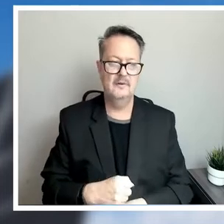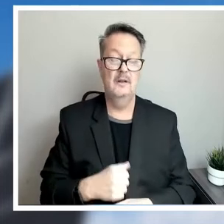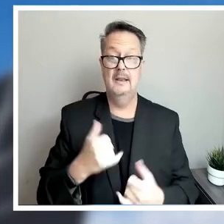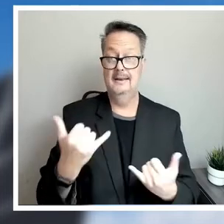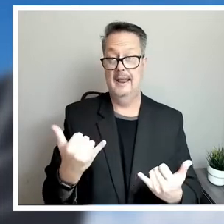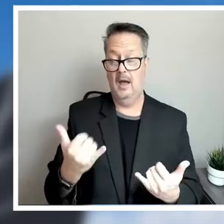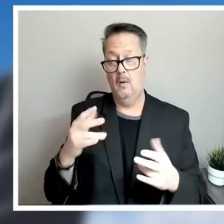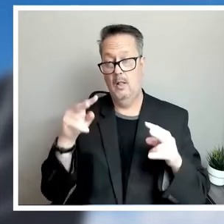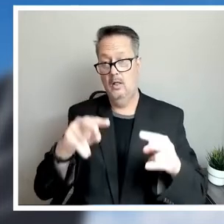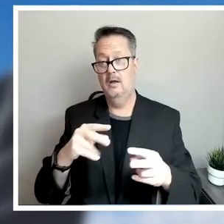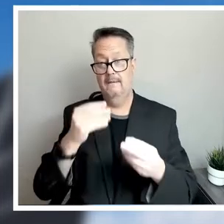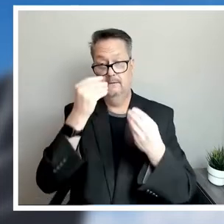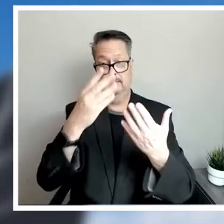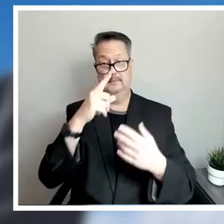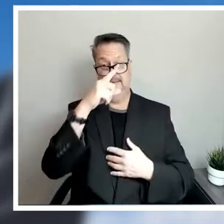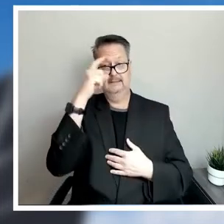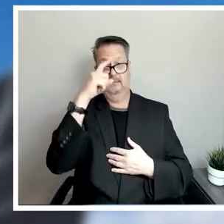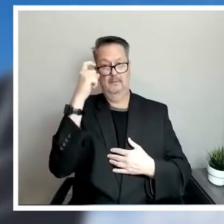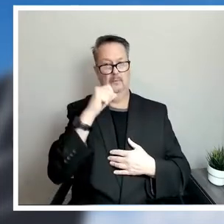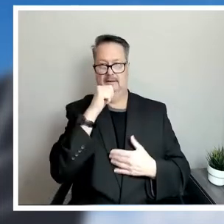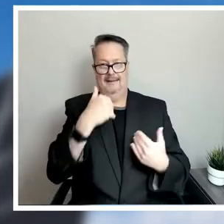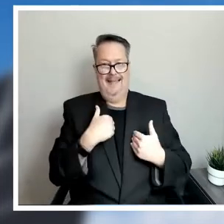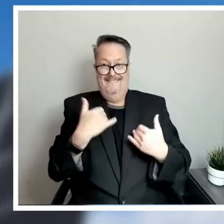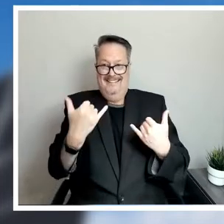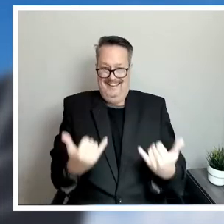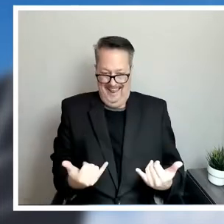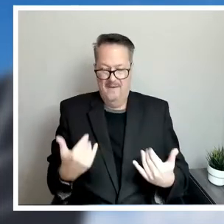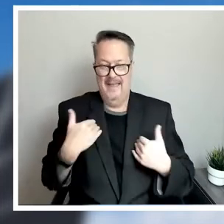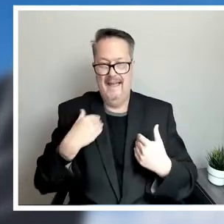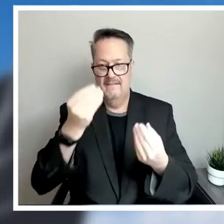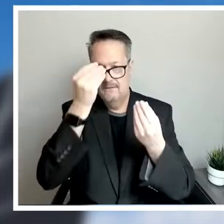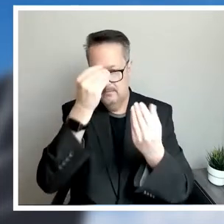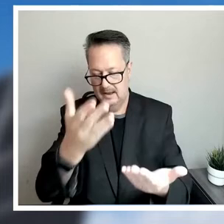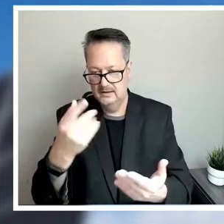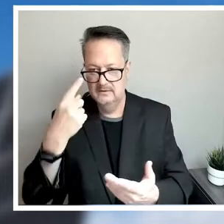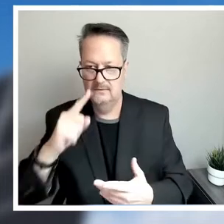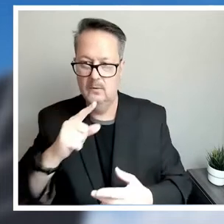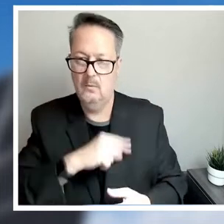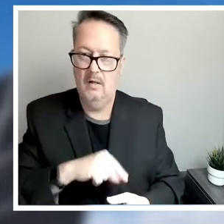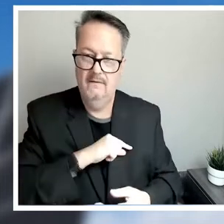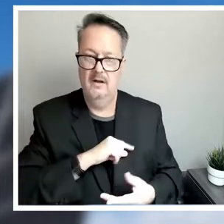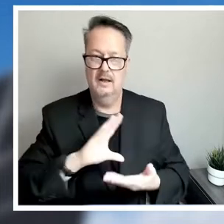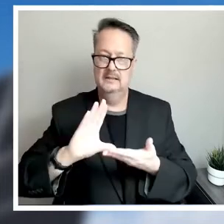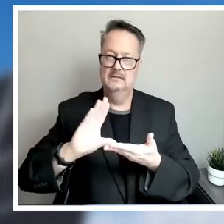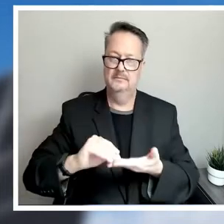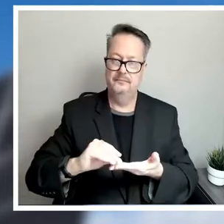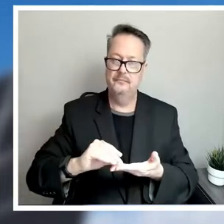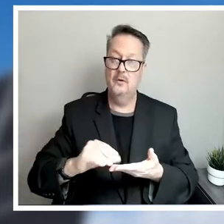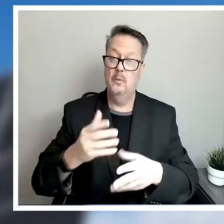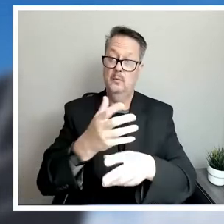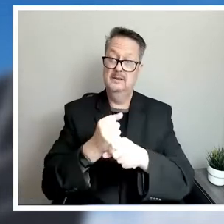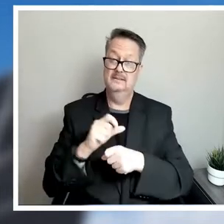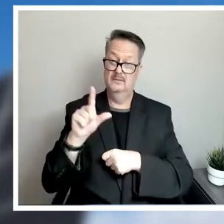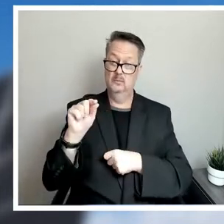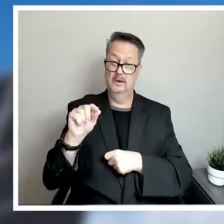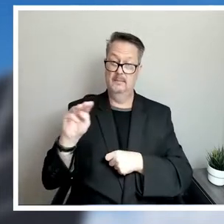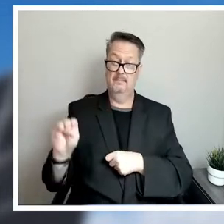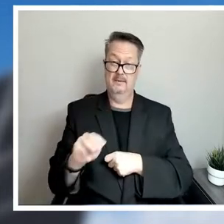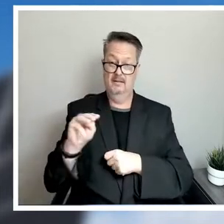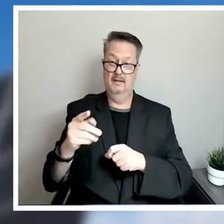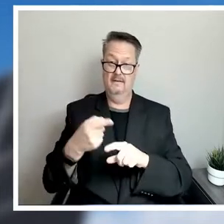for customers who qualify for, for ability discount program is we received $20 million from the city of San Antonio